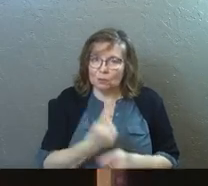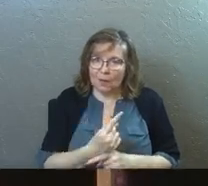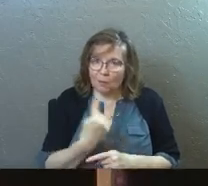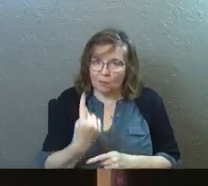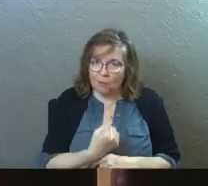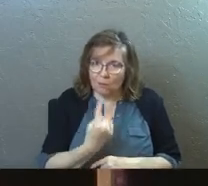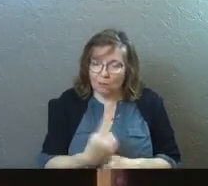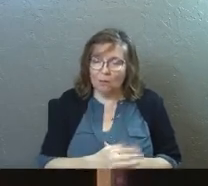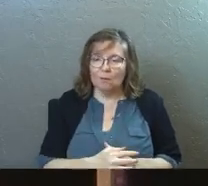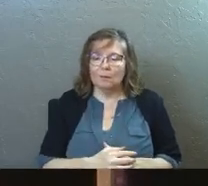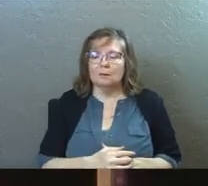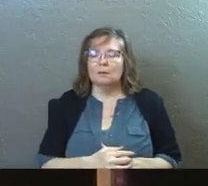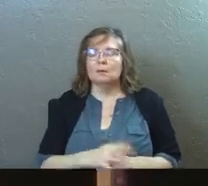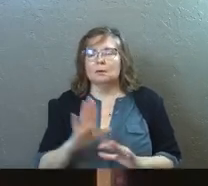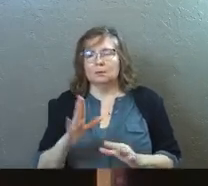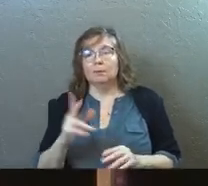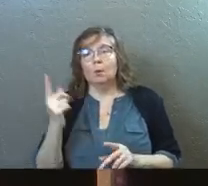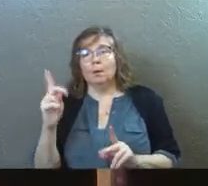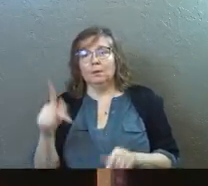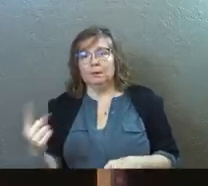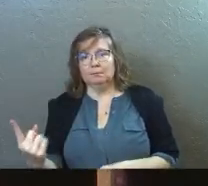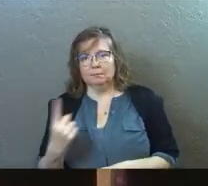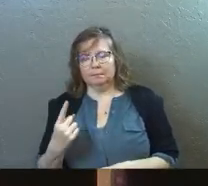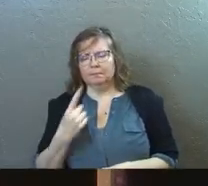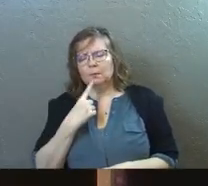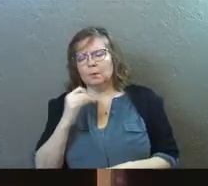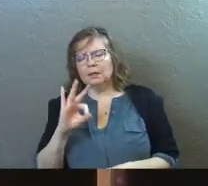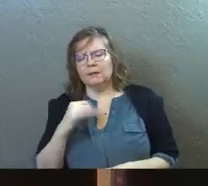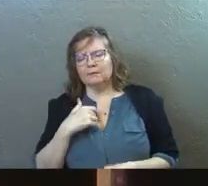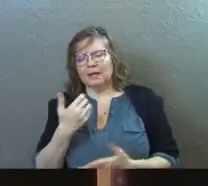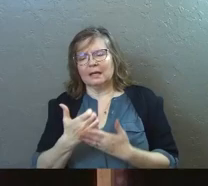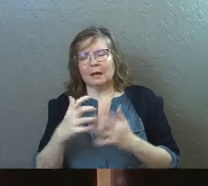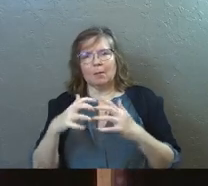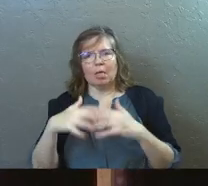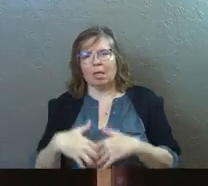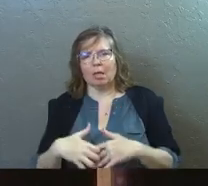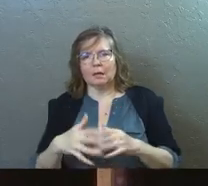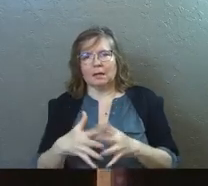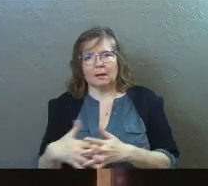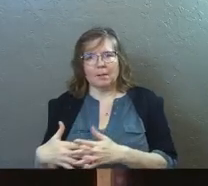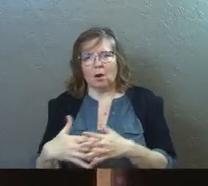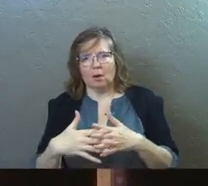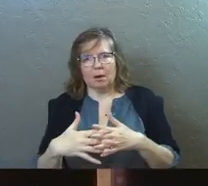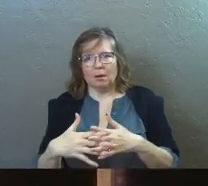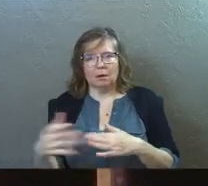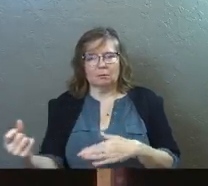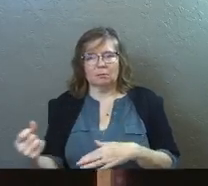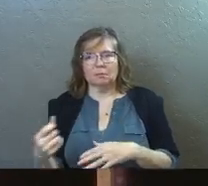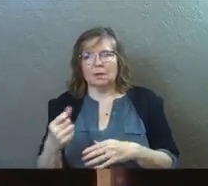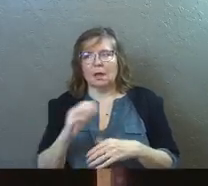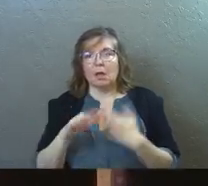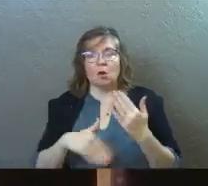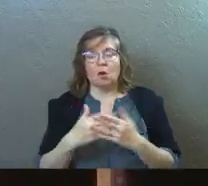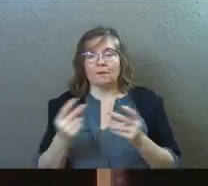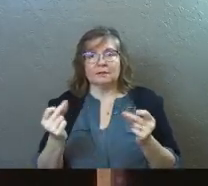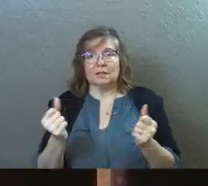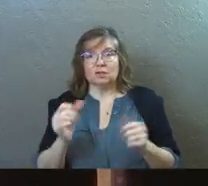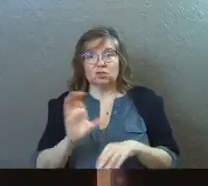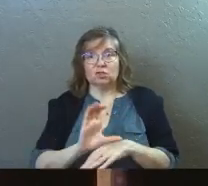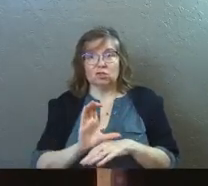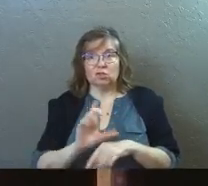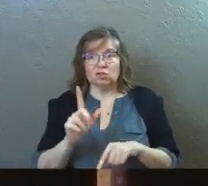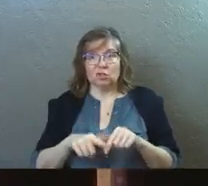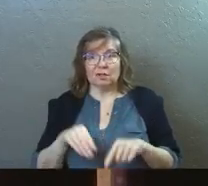and said, what if there was an economic collapse in America America all of a sudden